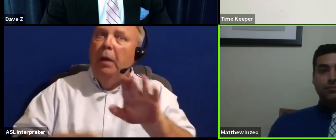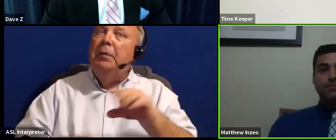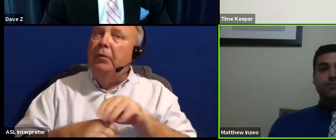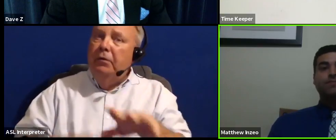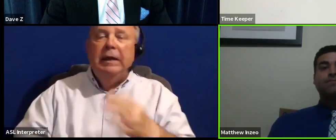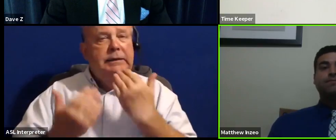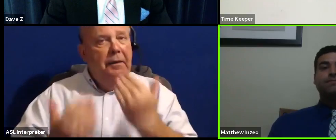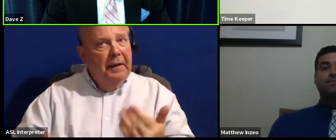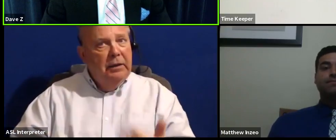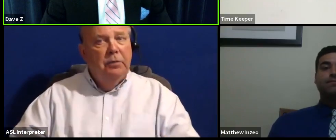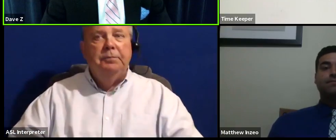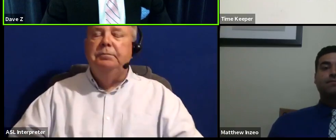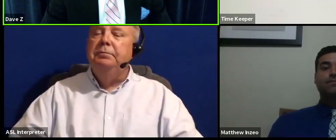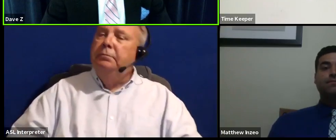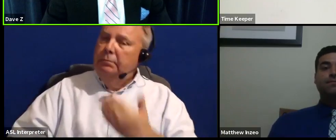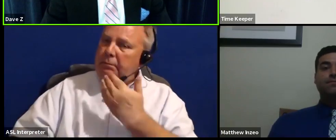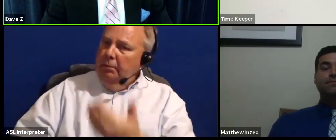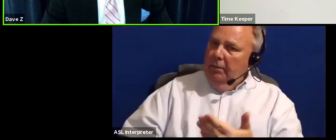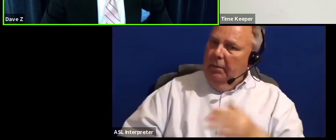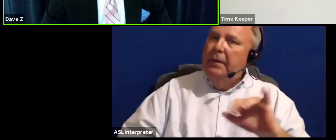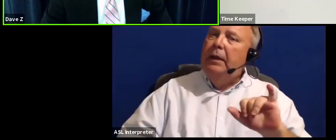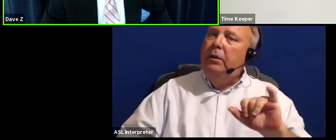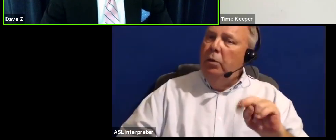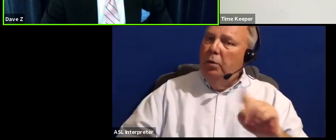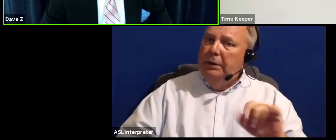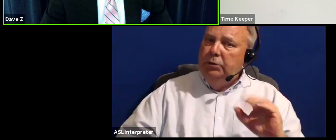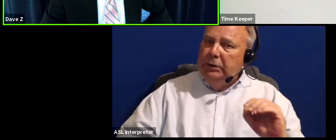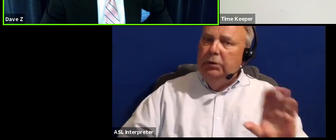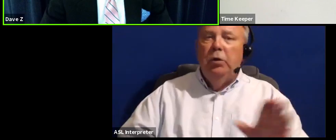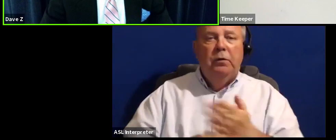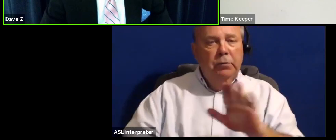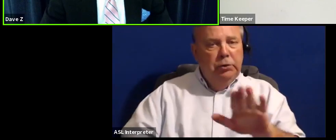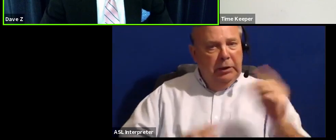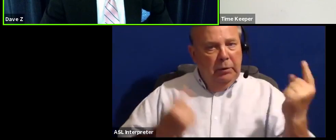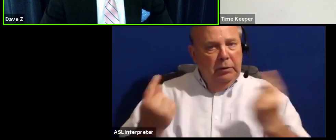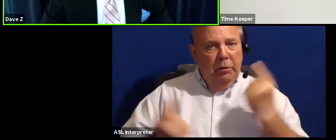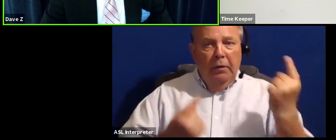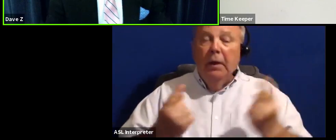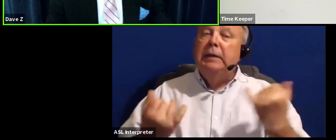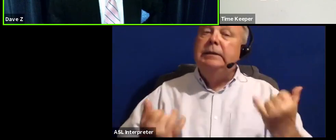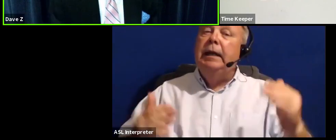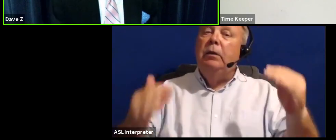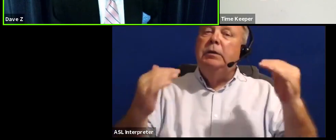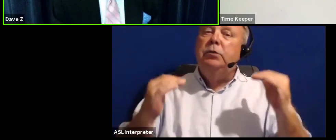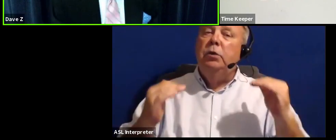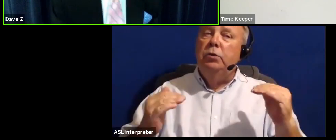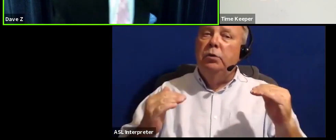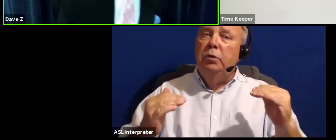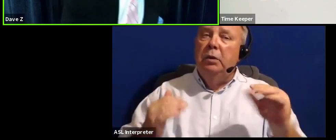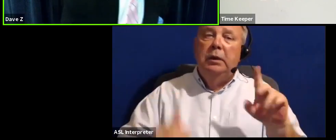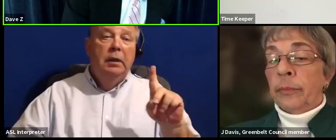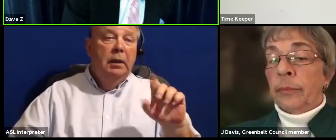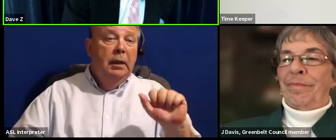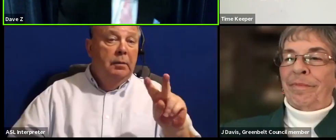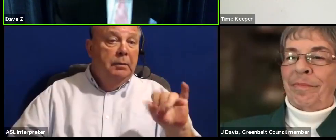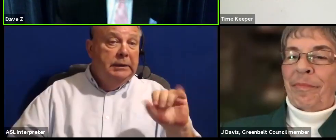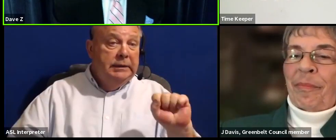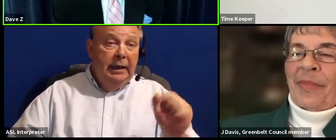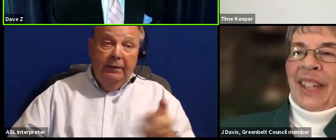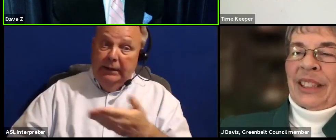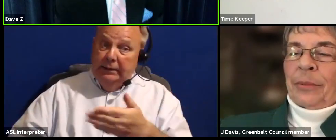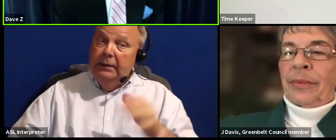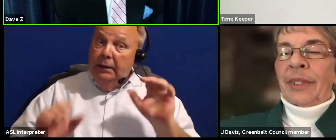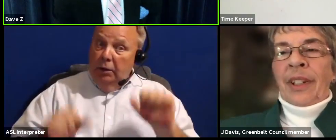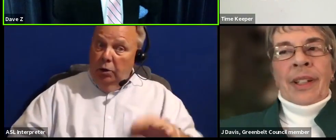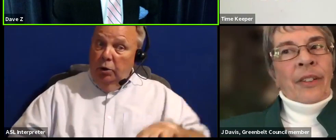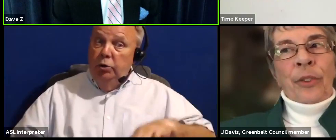Thank you, sir. Thank you. Thank you, Mr. Enzio, for sharing your thoughts. Let's now go to Ms. Davis. Ms. Davis, could you weigh